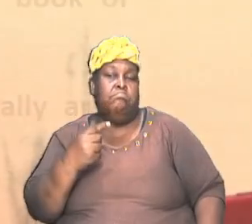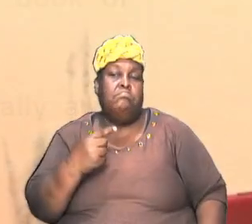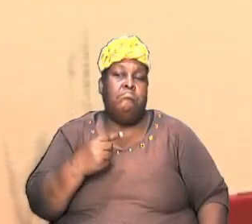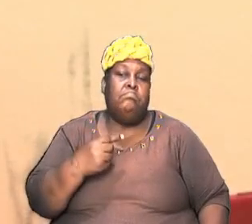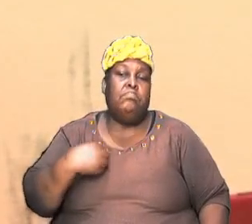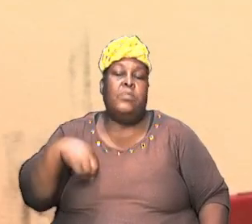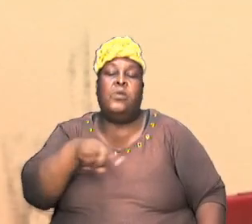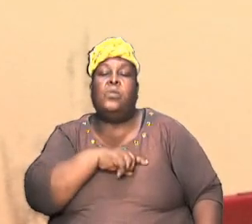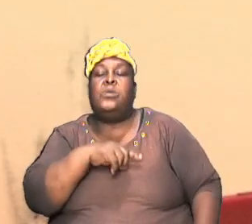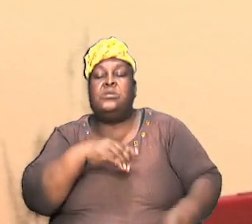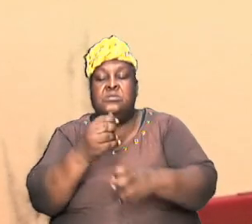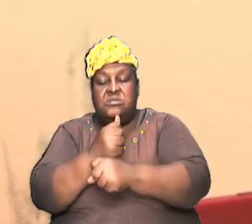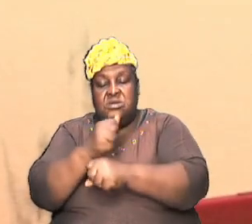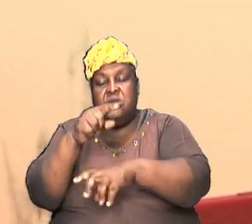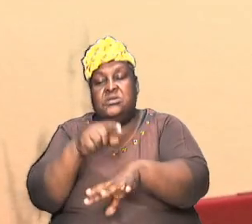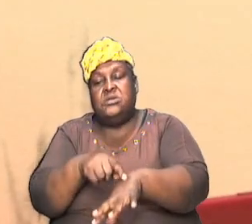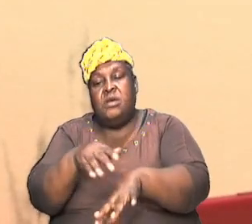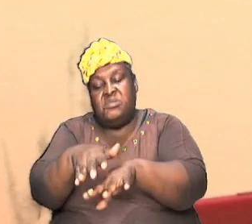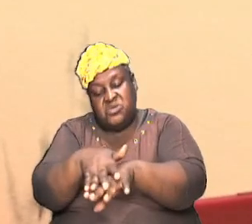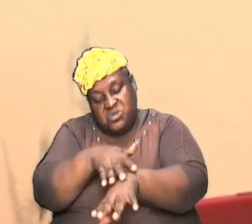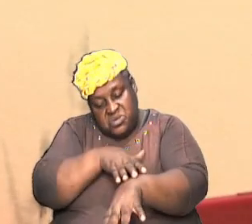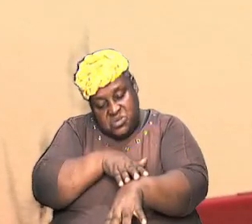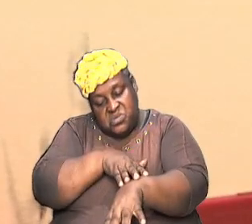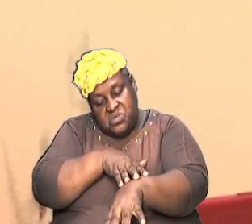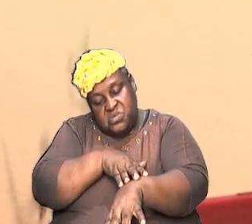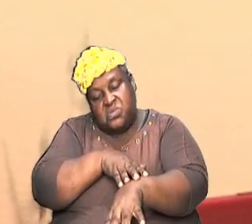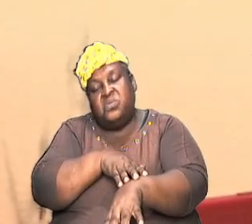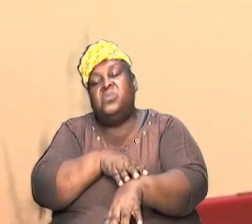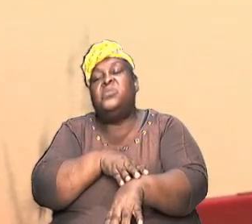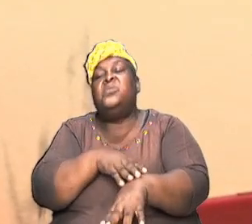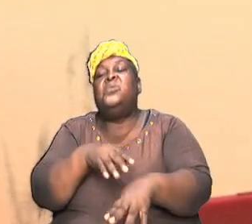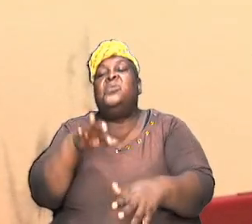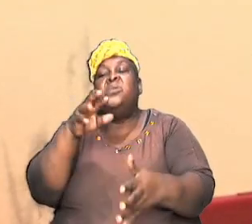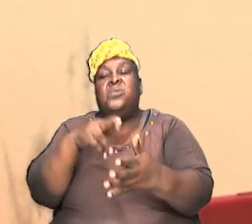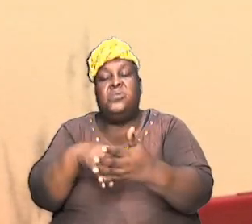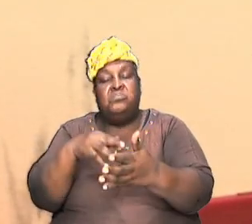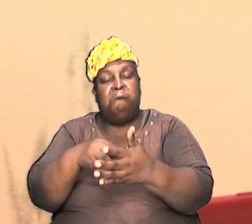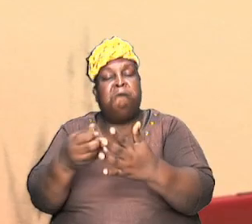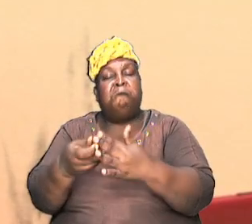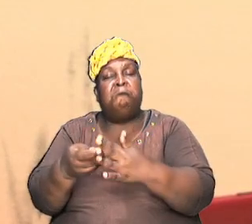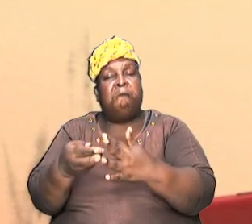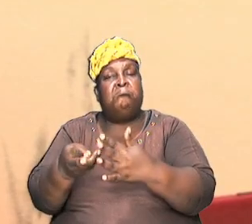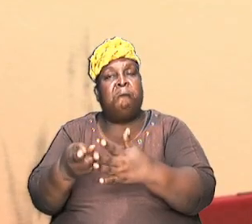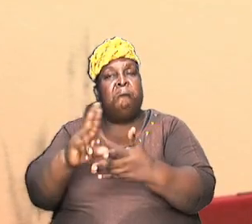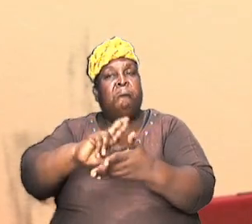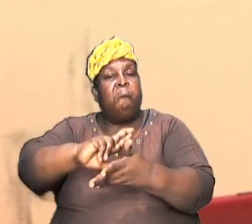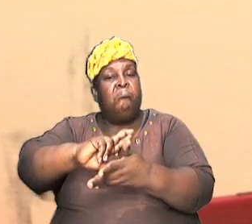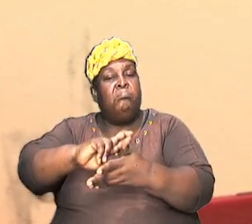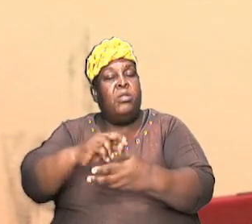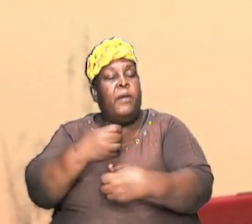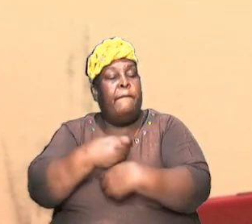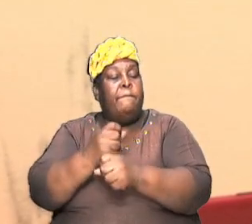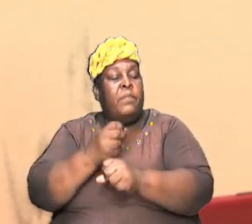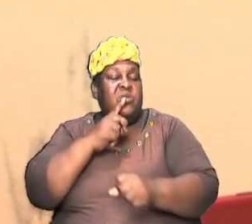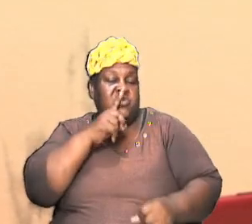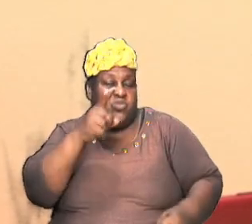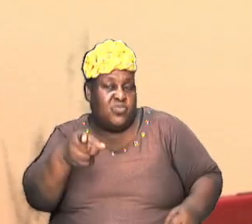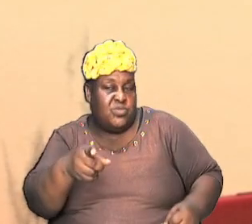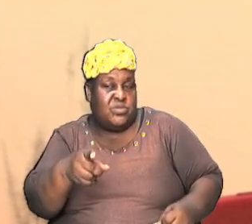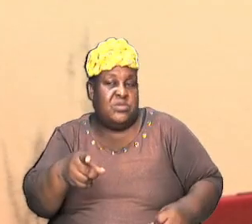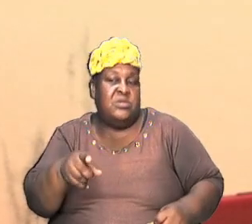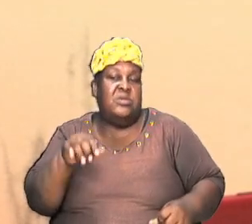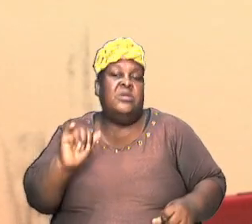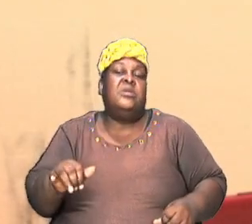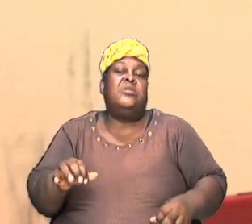but we will take our time and we will go through do a quick review and make sure that the